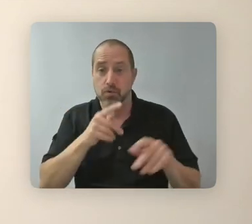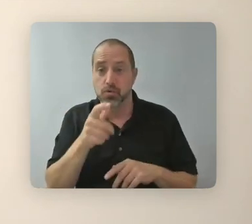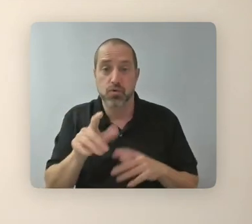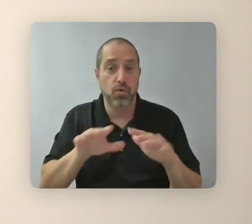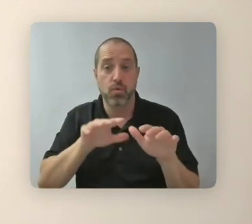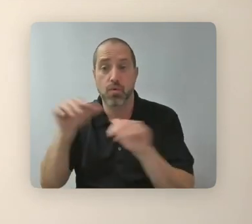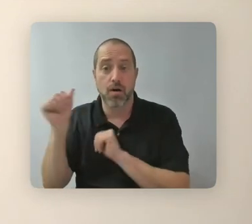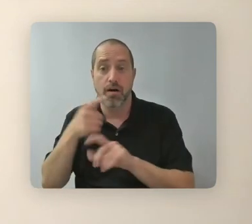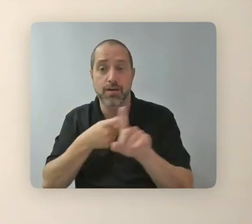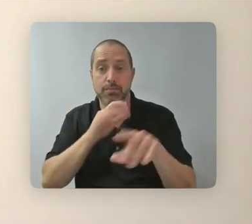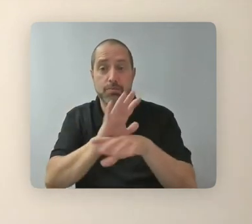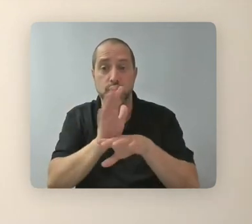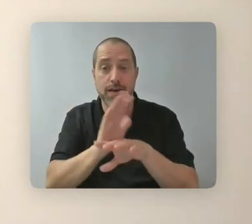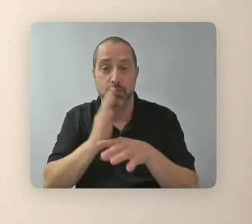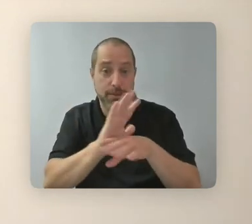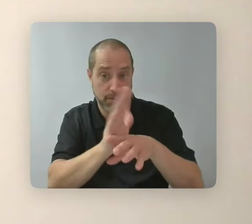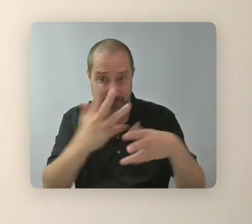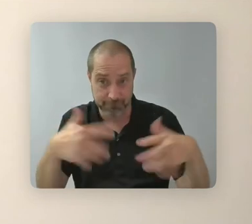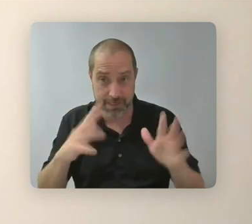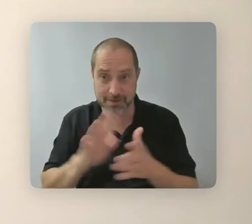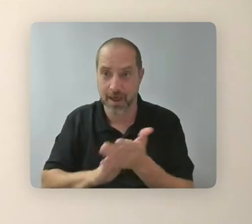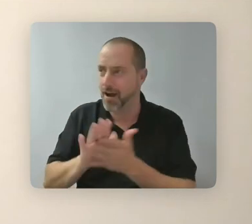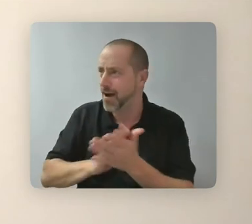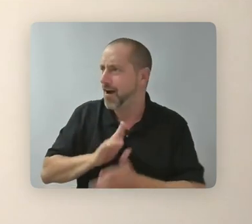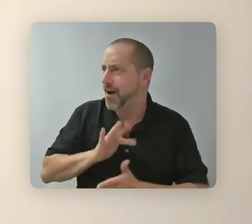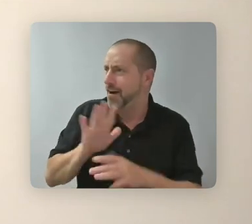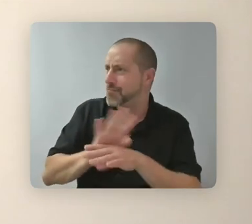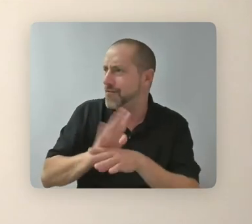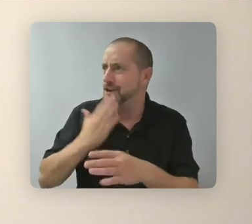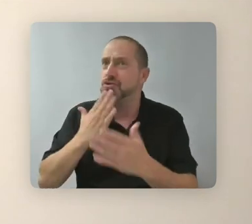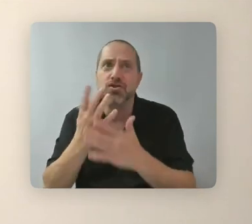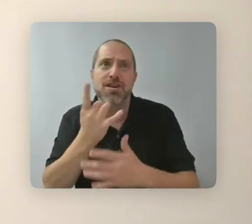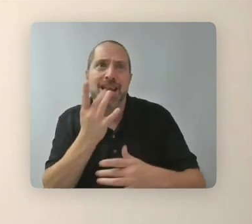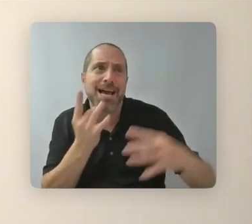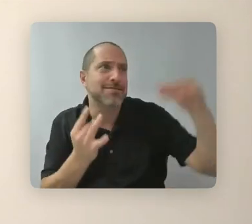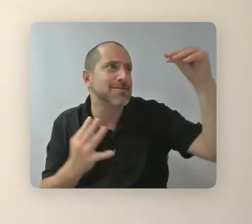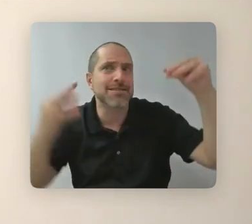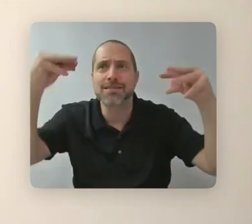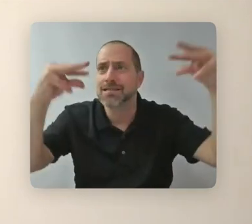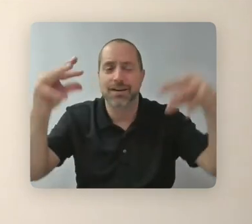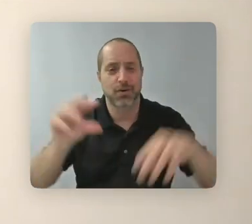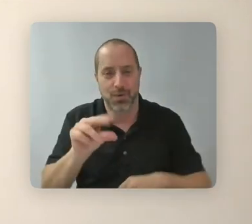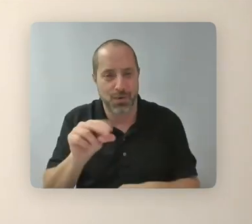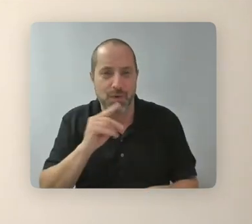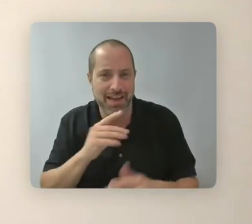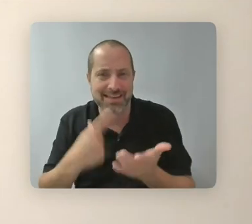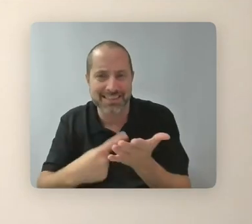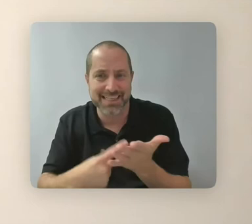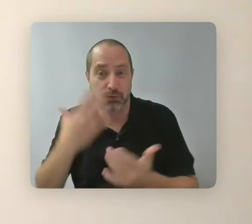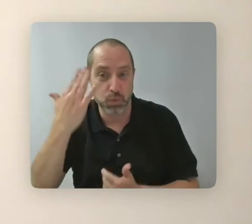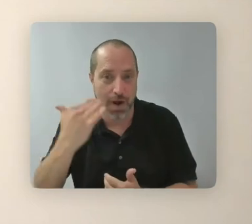lighting. They're talking about whether the story moved them, whether the characters were compelling or not. And so those are like the central